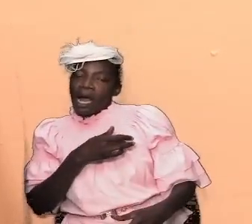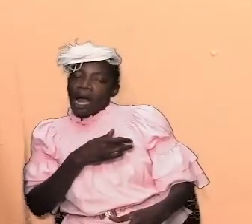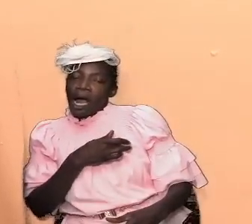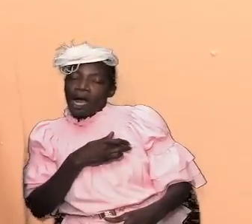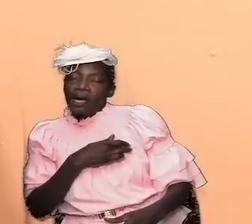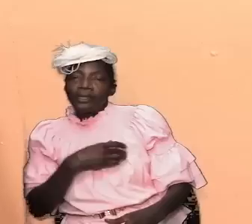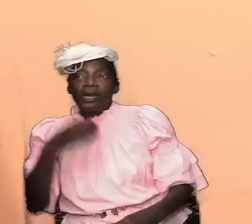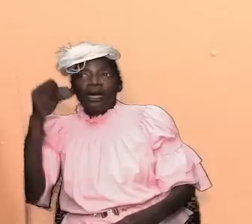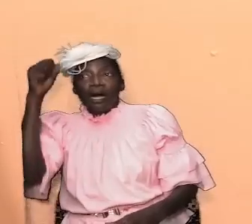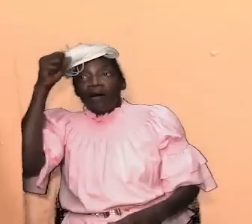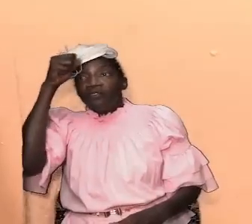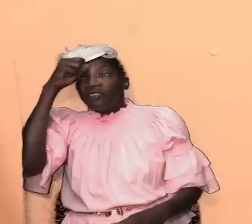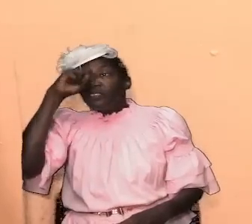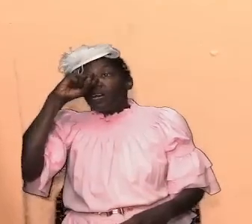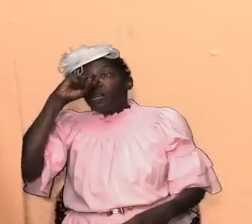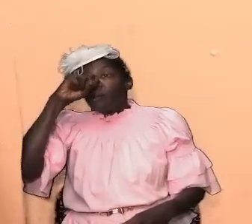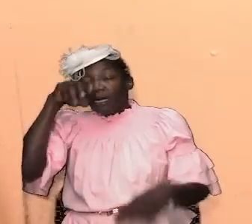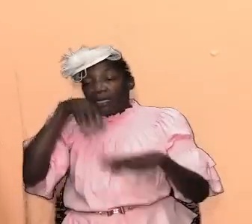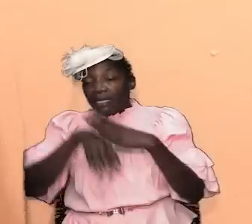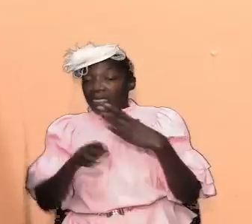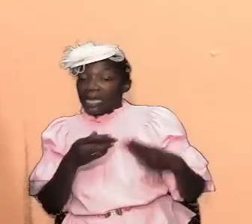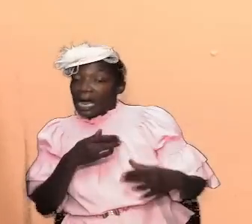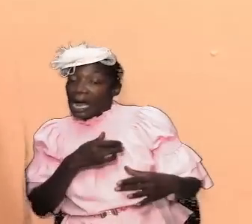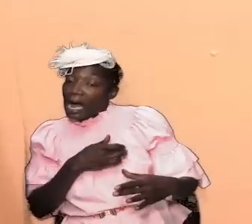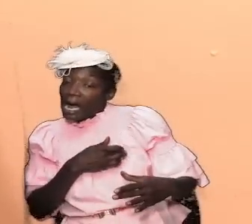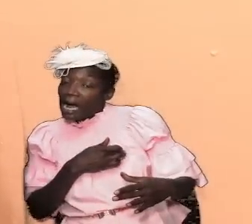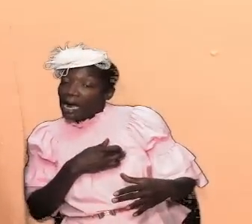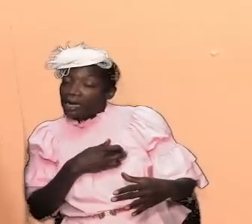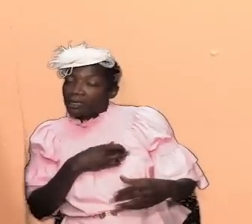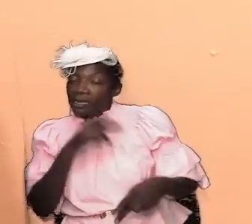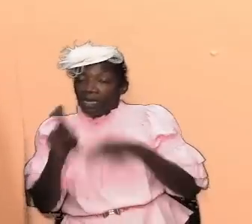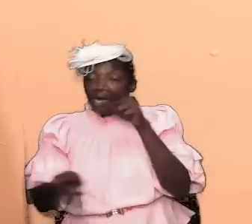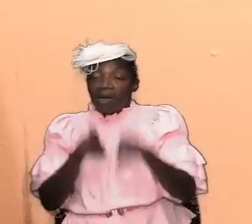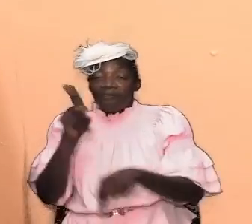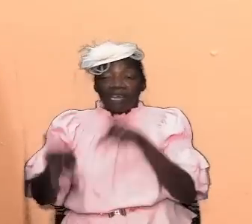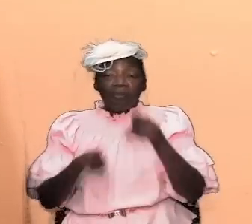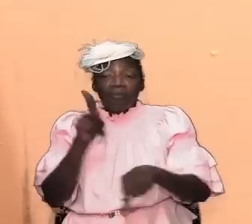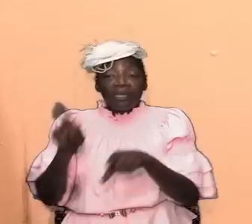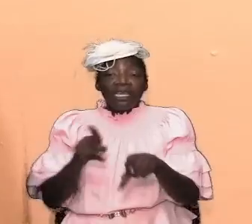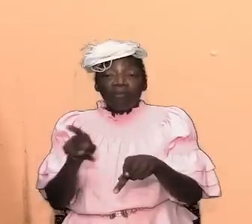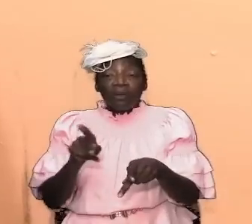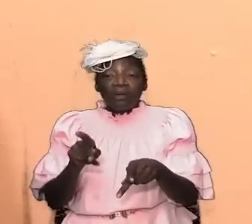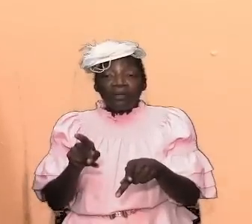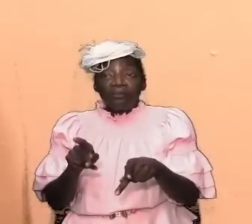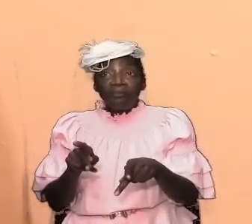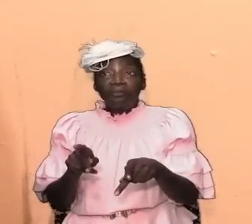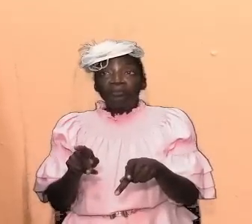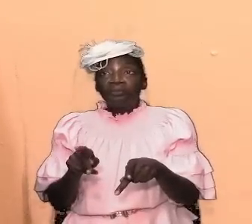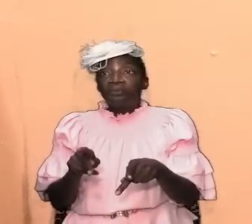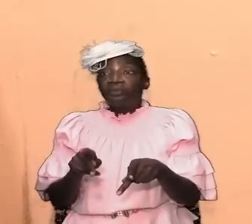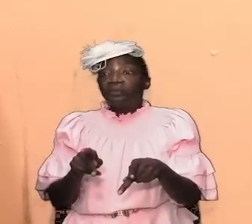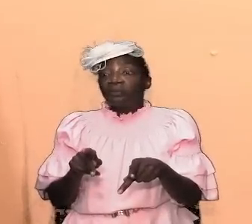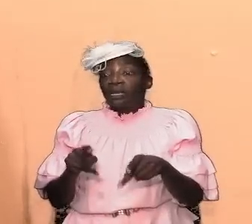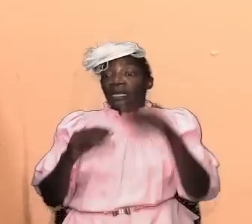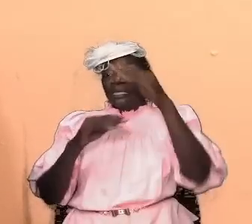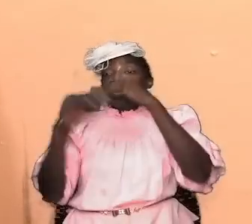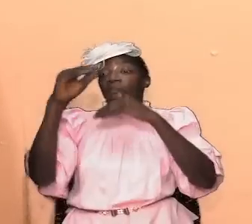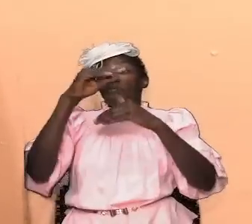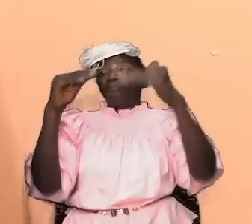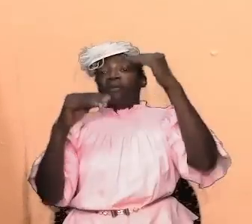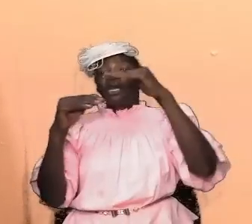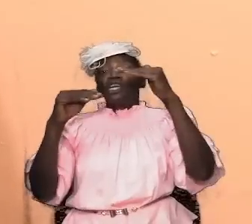it started in the hearts of the people after a while guess what was happening they built groves on the hillsides